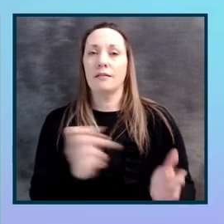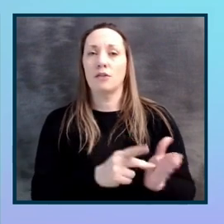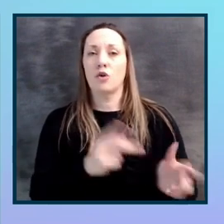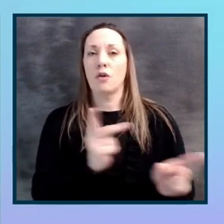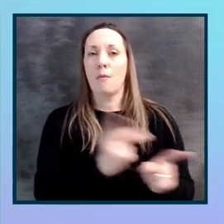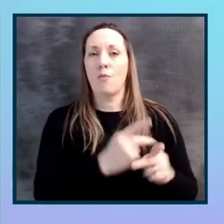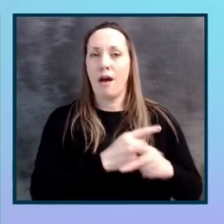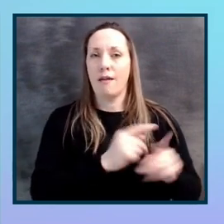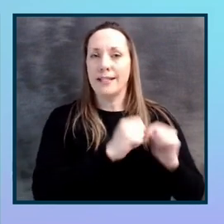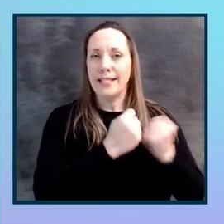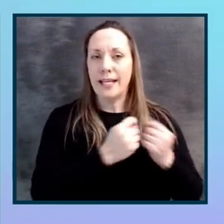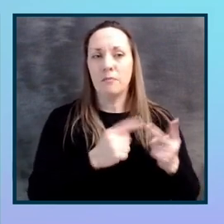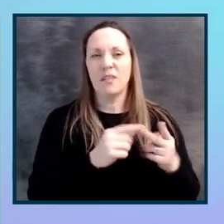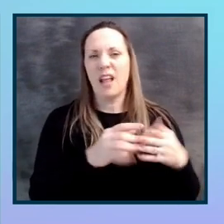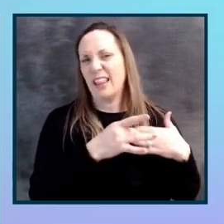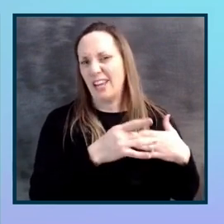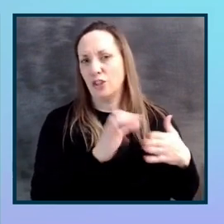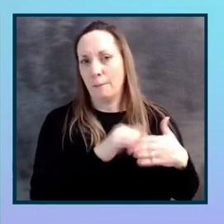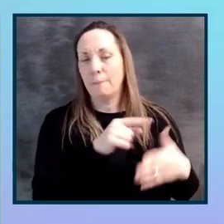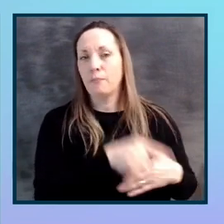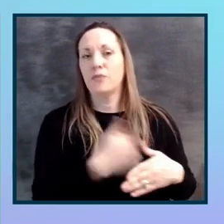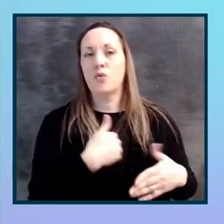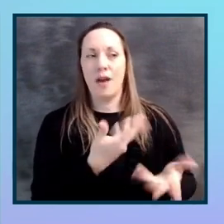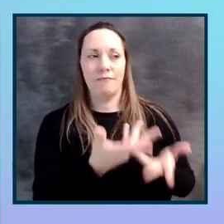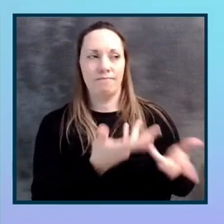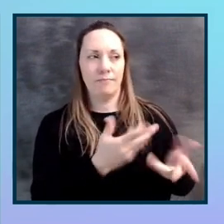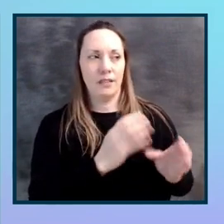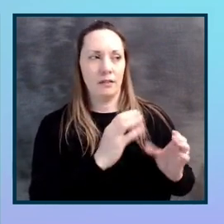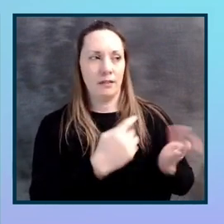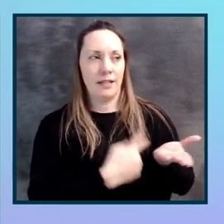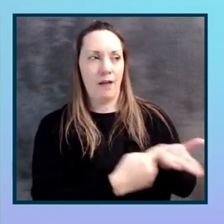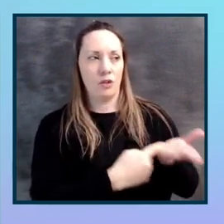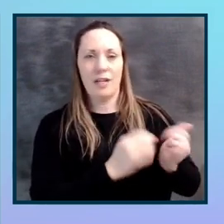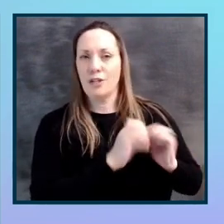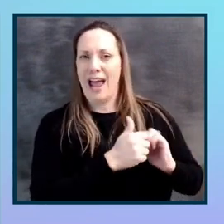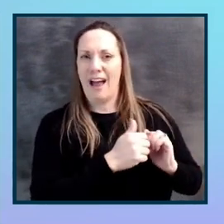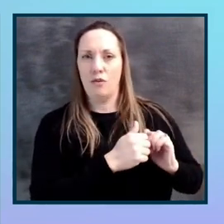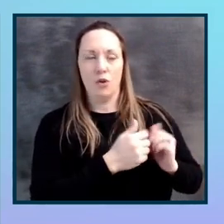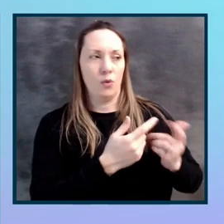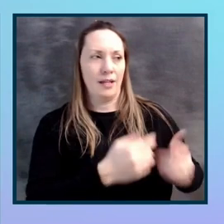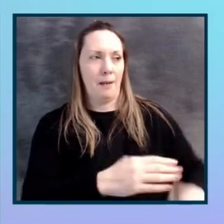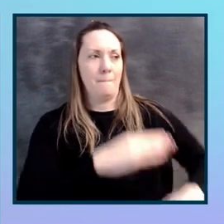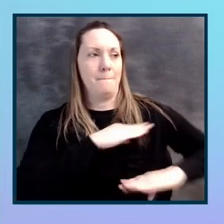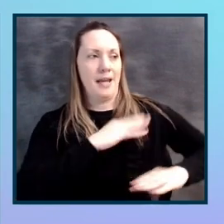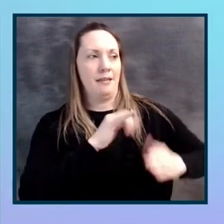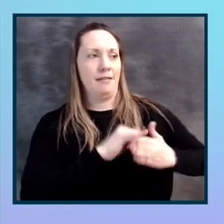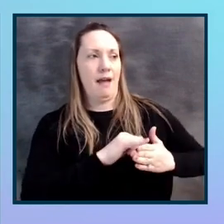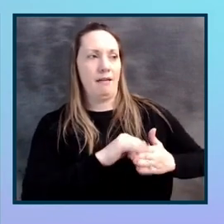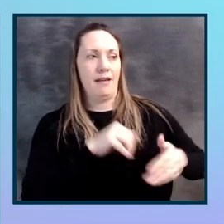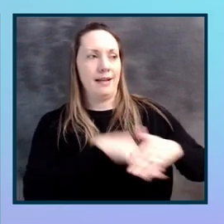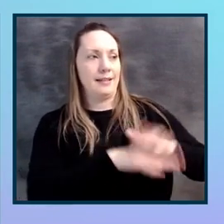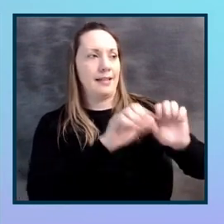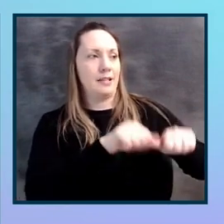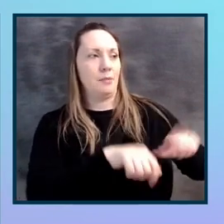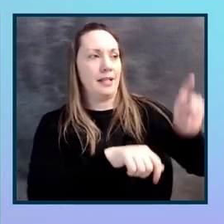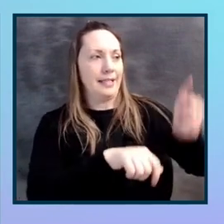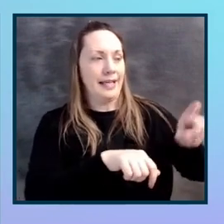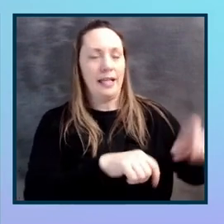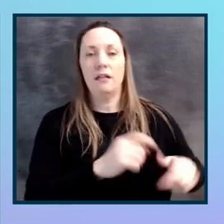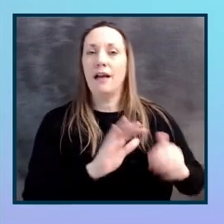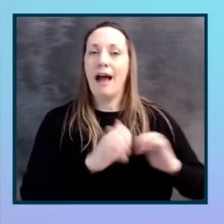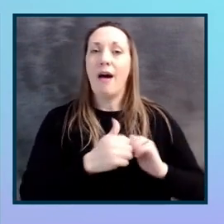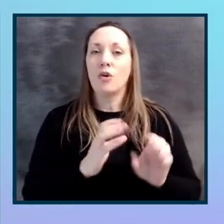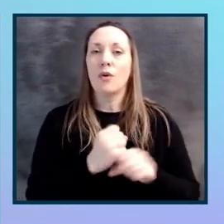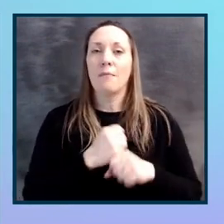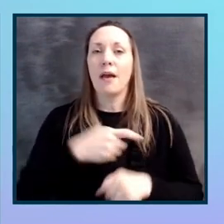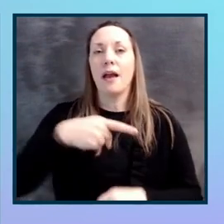your leadership in that sense, to have the conversations about how do we meet this accessibility need? How do we grow our platform so that we can reach